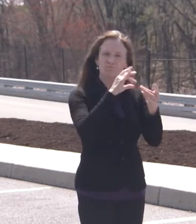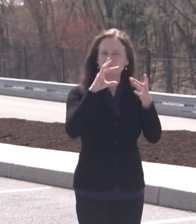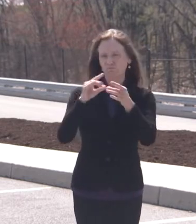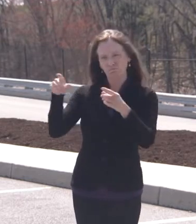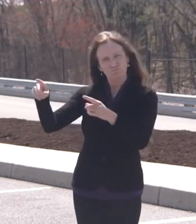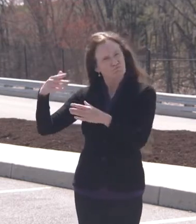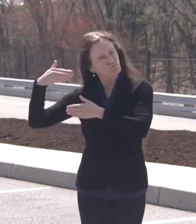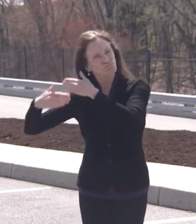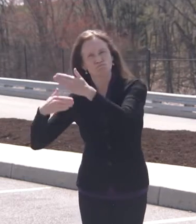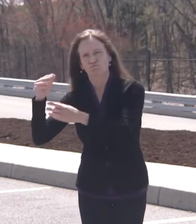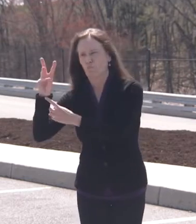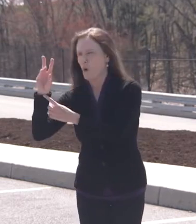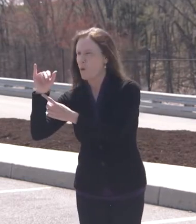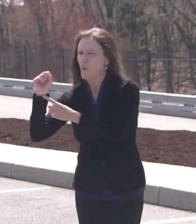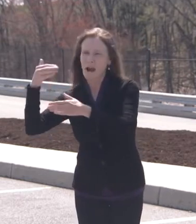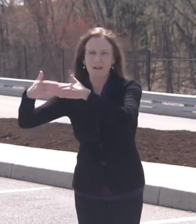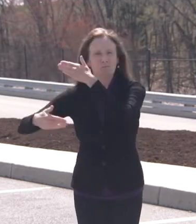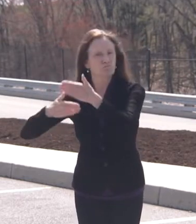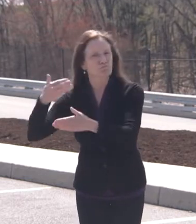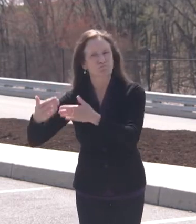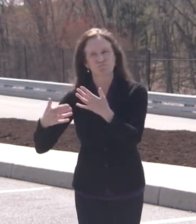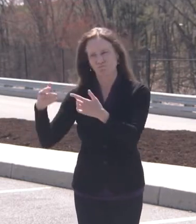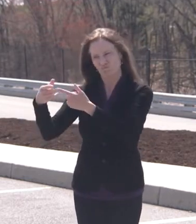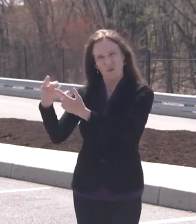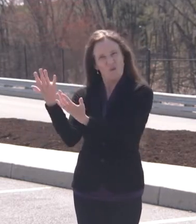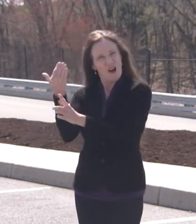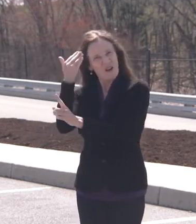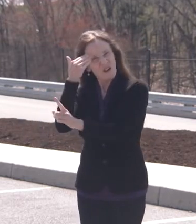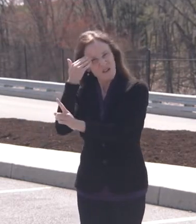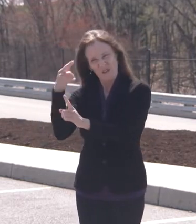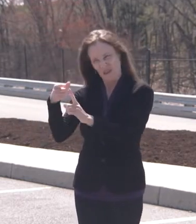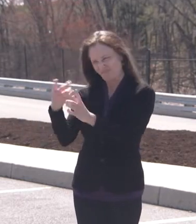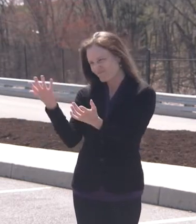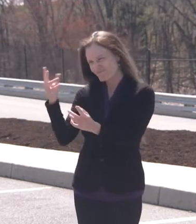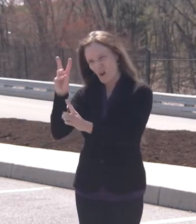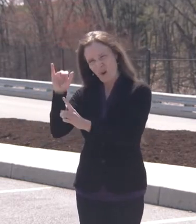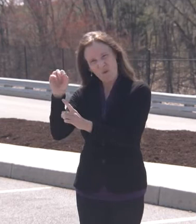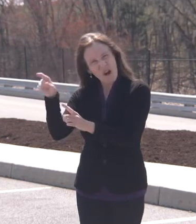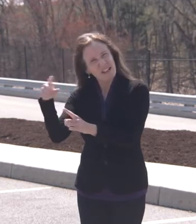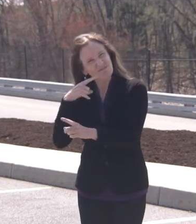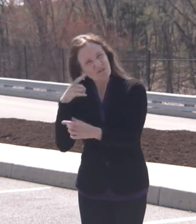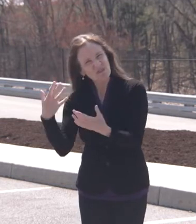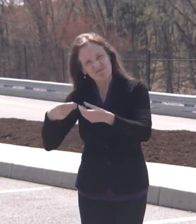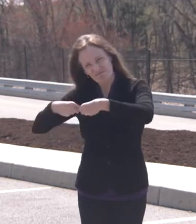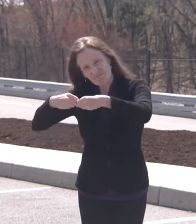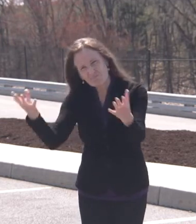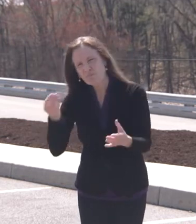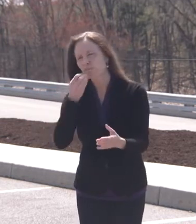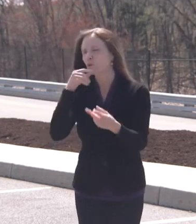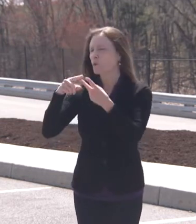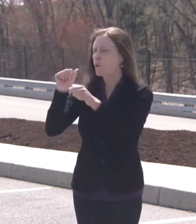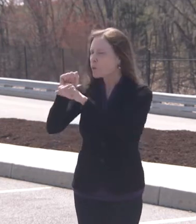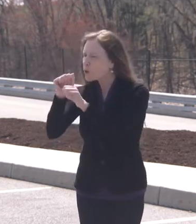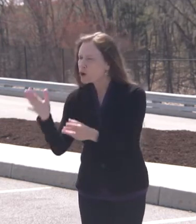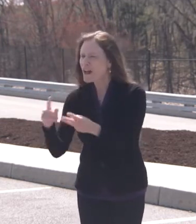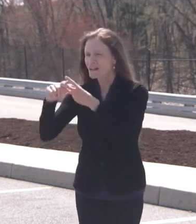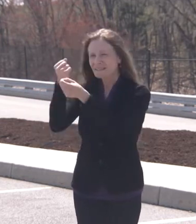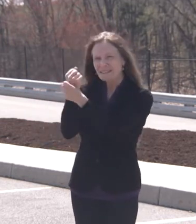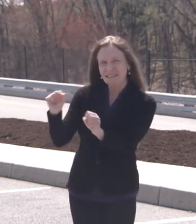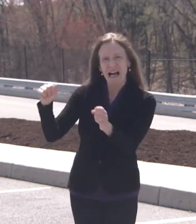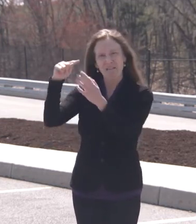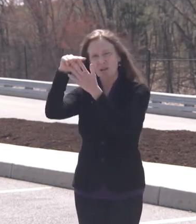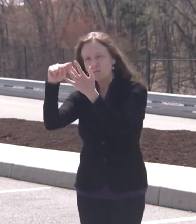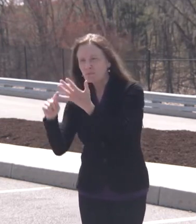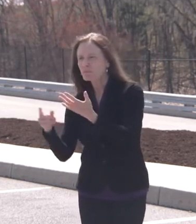from providing nutritious food to stepping up and participating in the vaccine rollout. So thank you to the pharmacists. Thank you to the medical